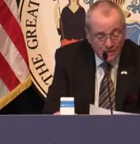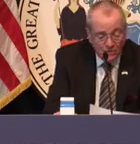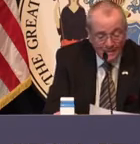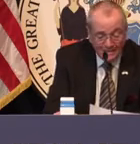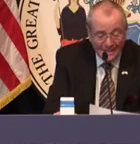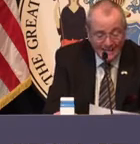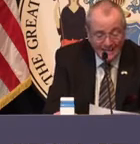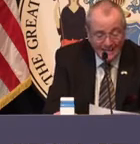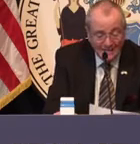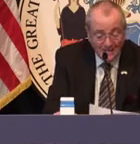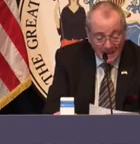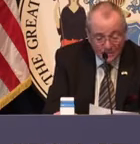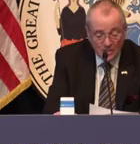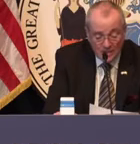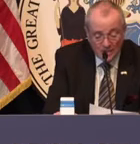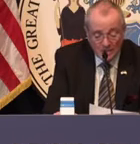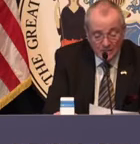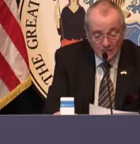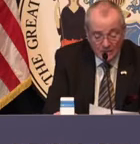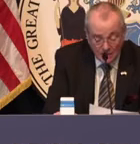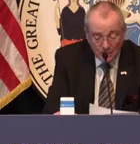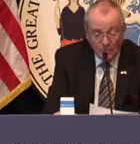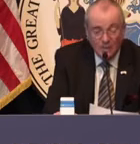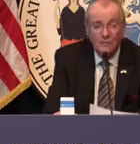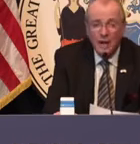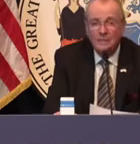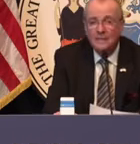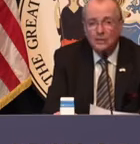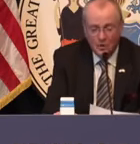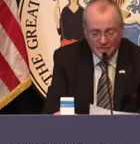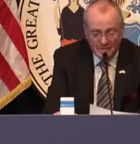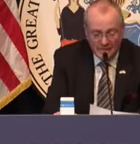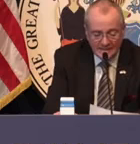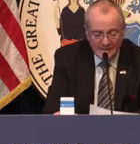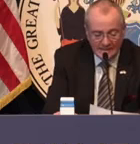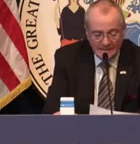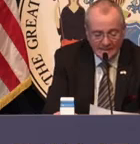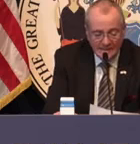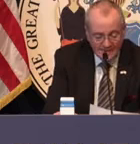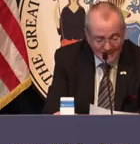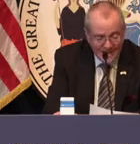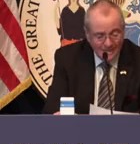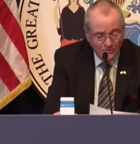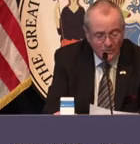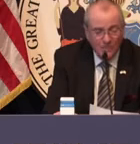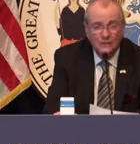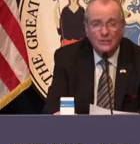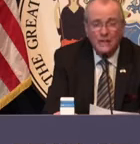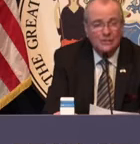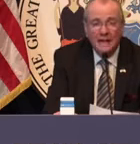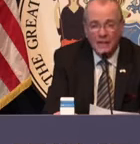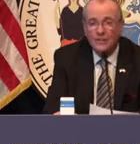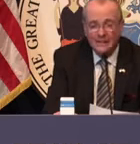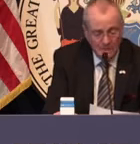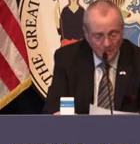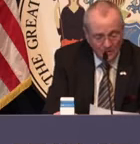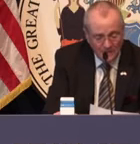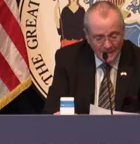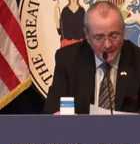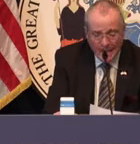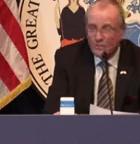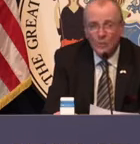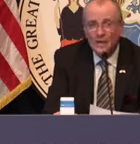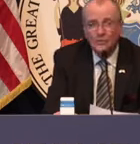who have died because we cannot ever hear the number of how many COVID-19 has taken from us just as a